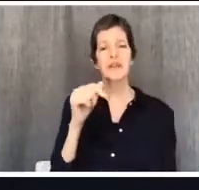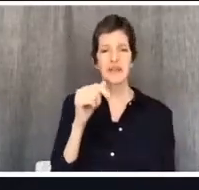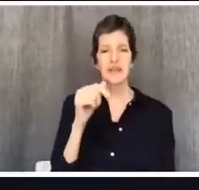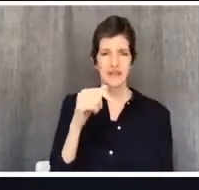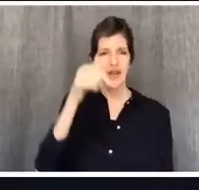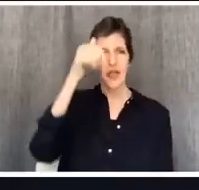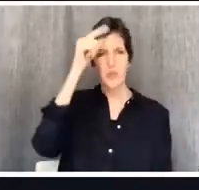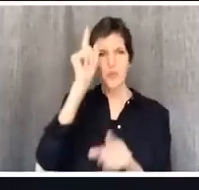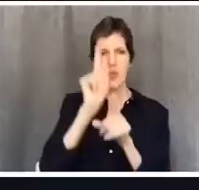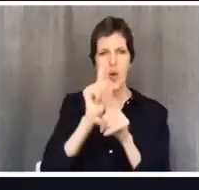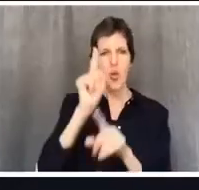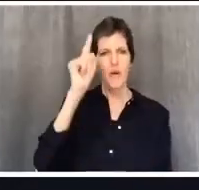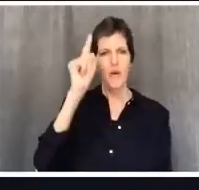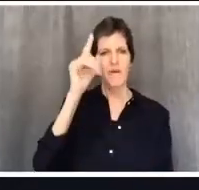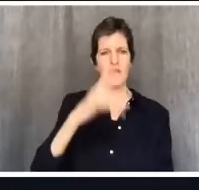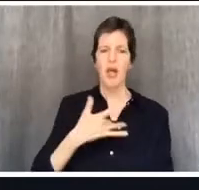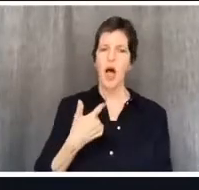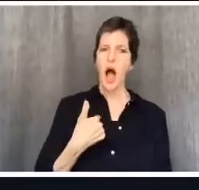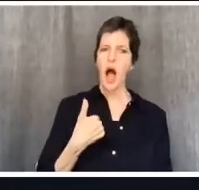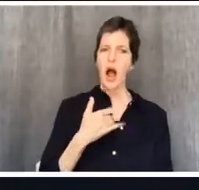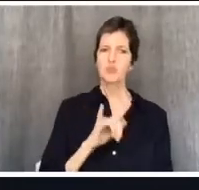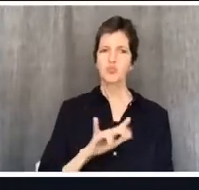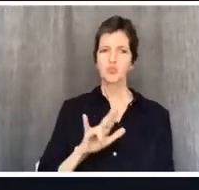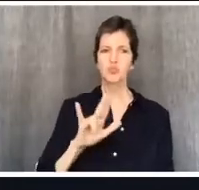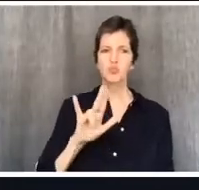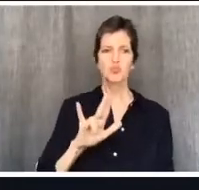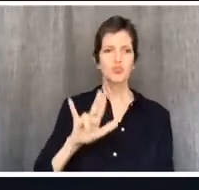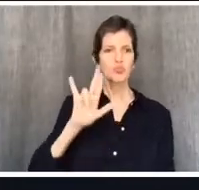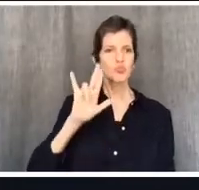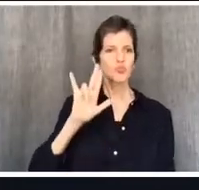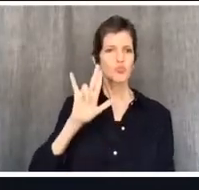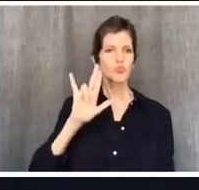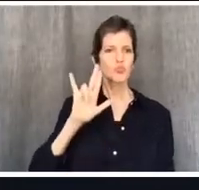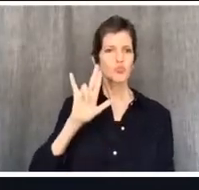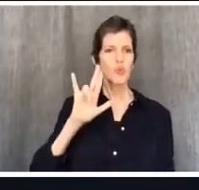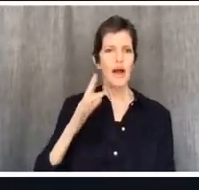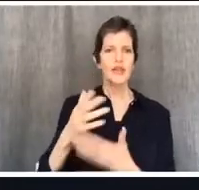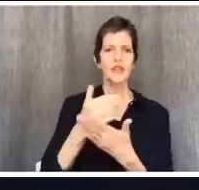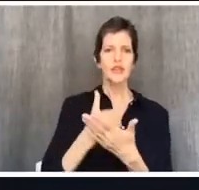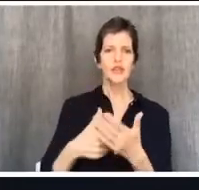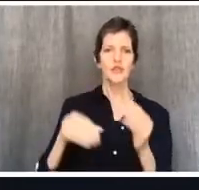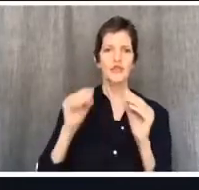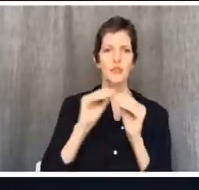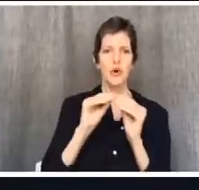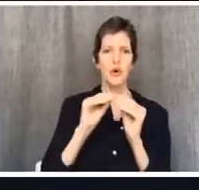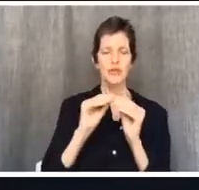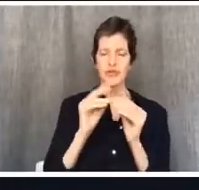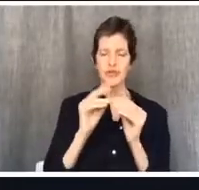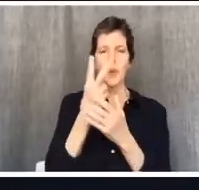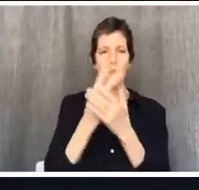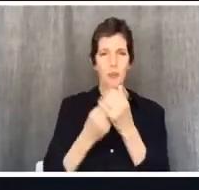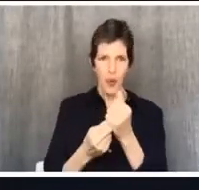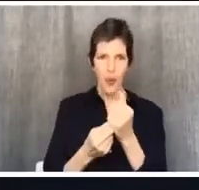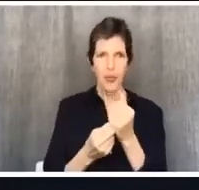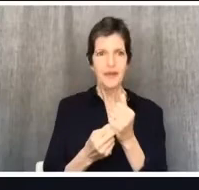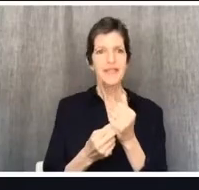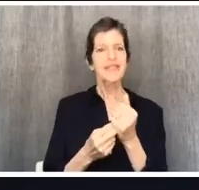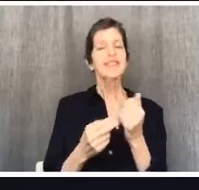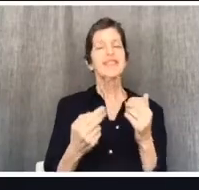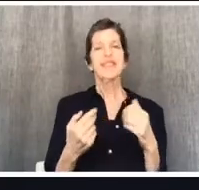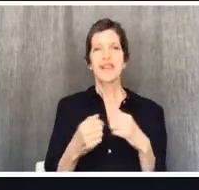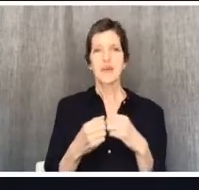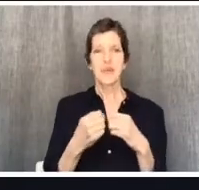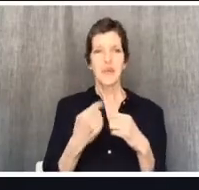own righteousness. We see the libertine and we see the legalist. We see both of these figures